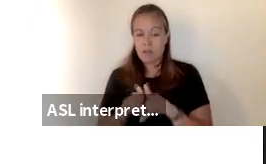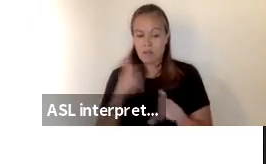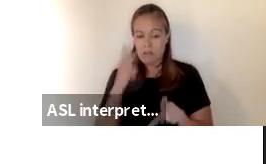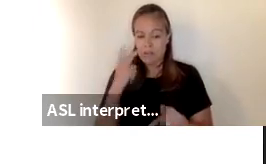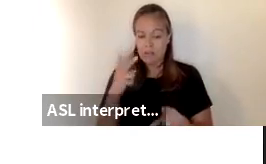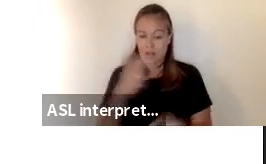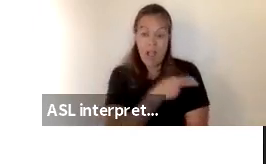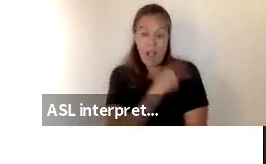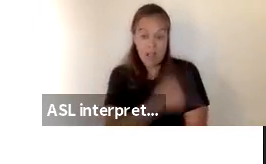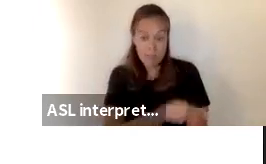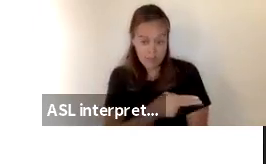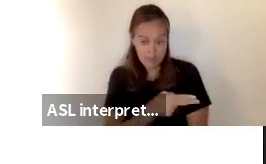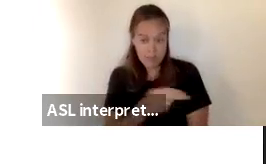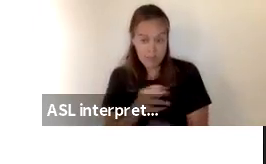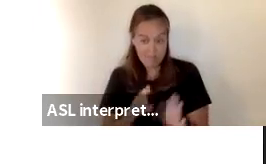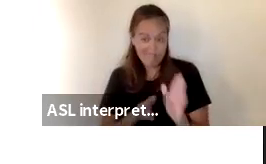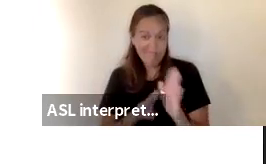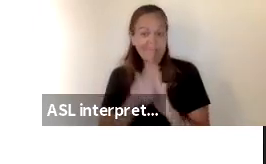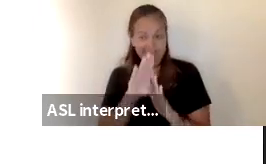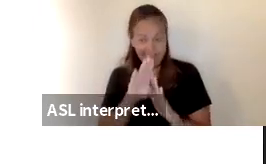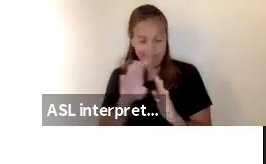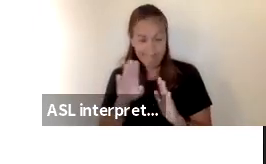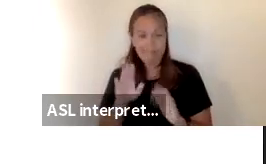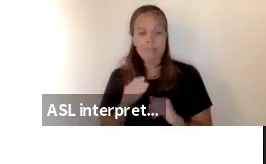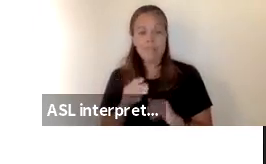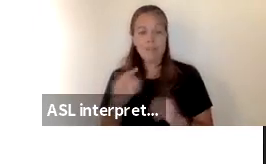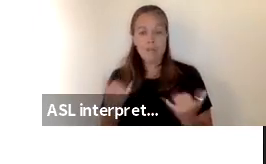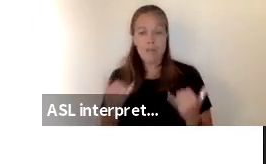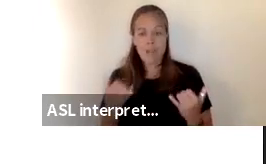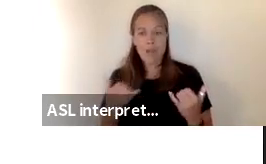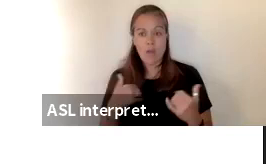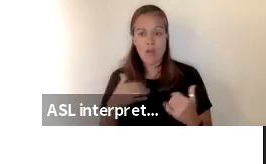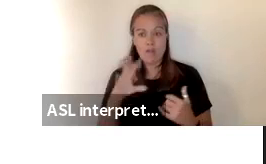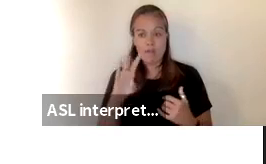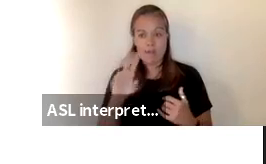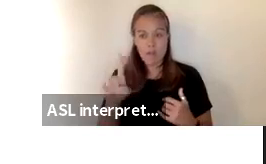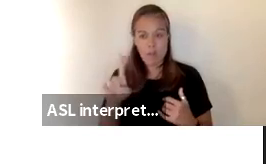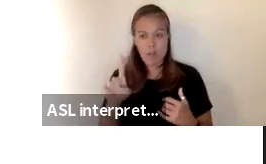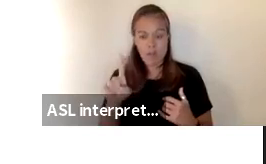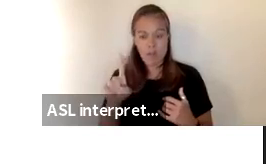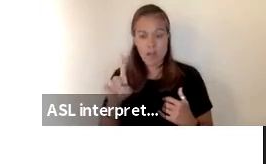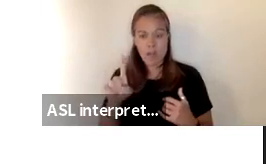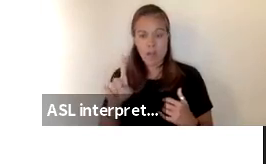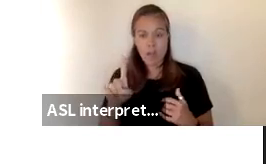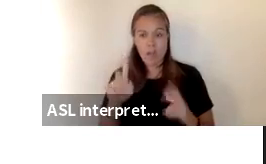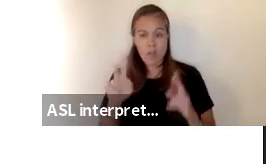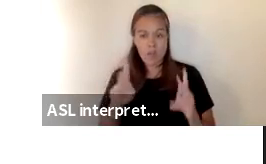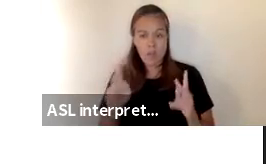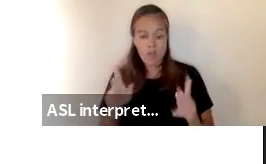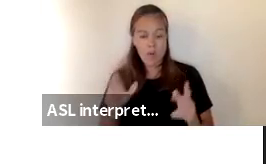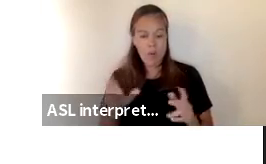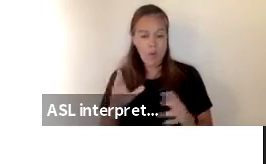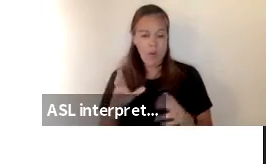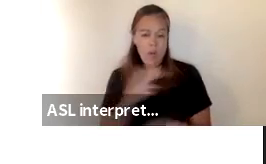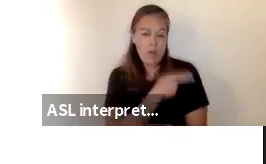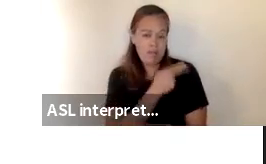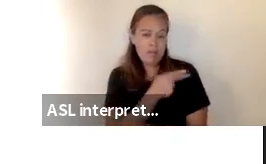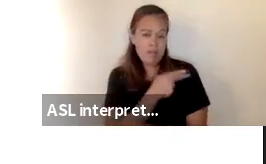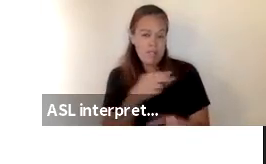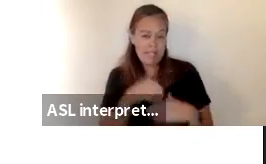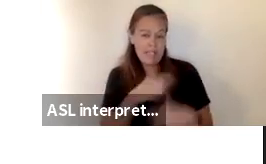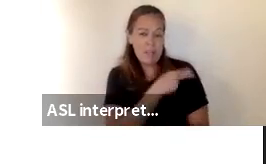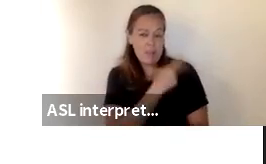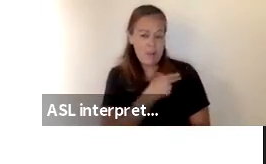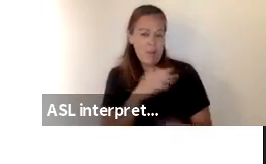hospitalizations increase um we currently have 71 individuals hospitalized with copen 19 in the